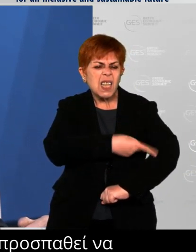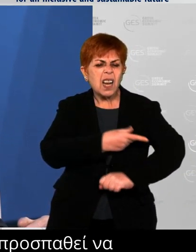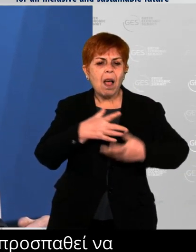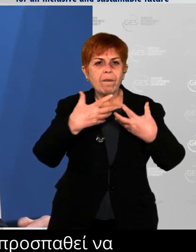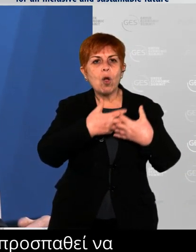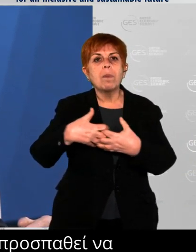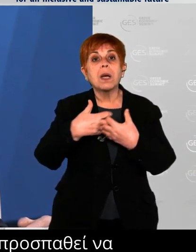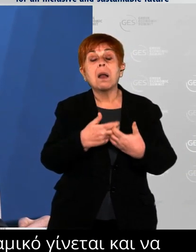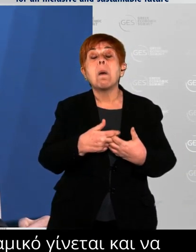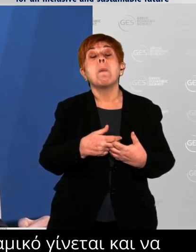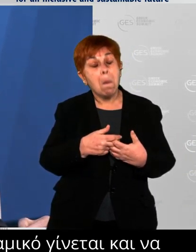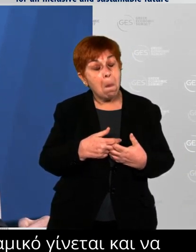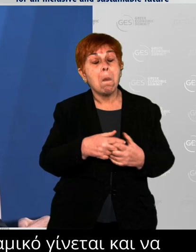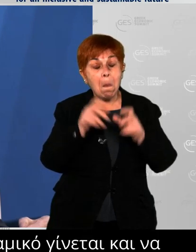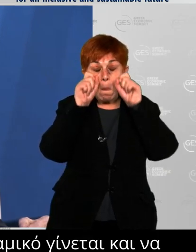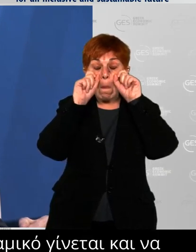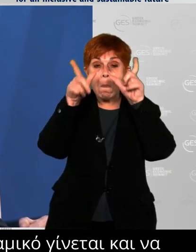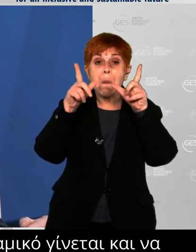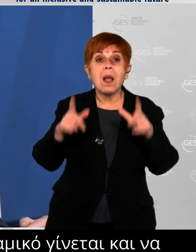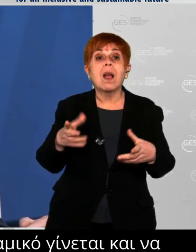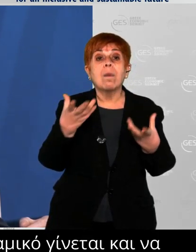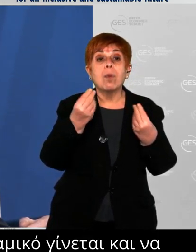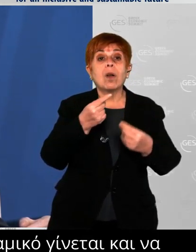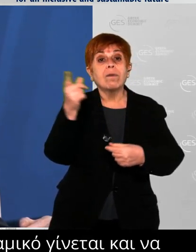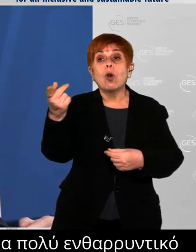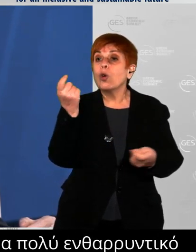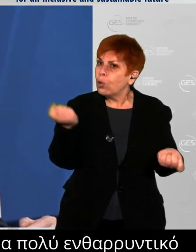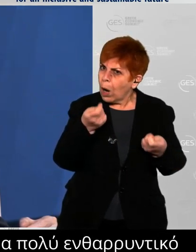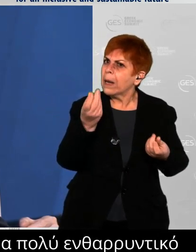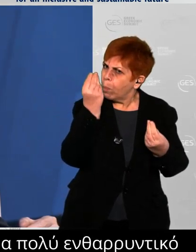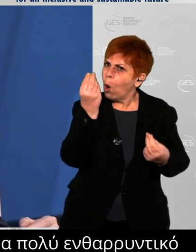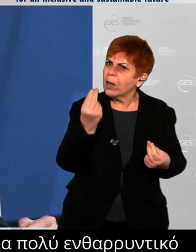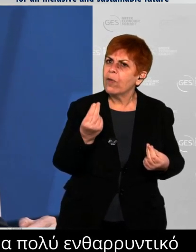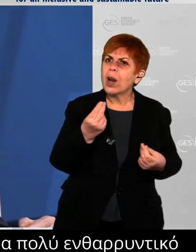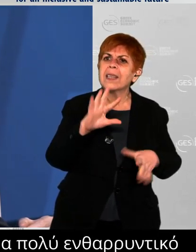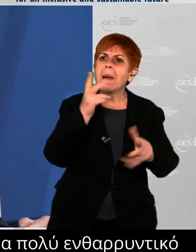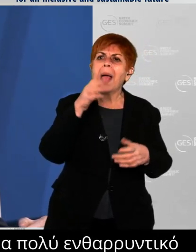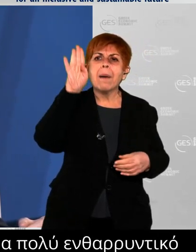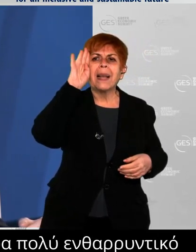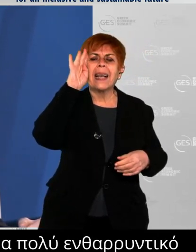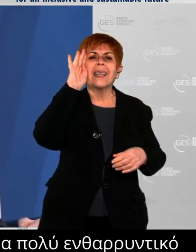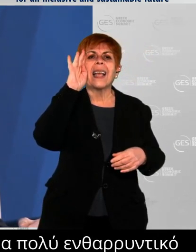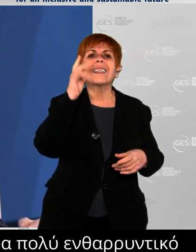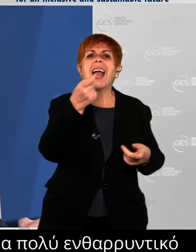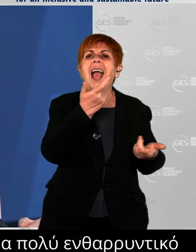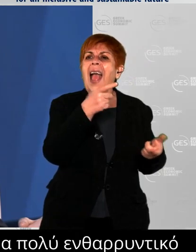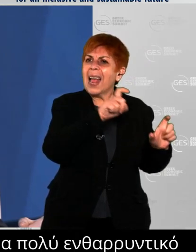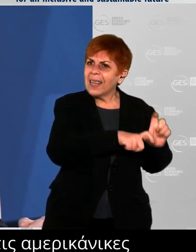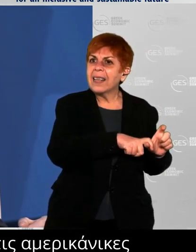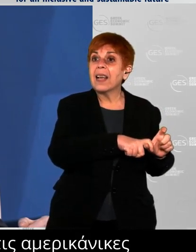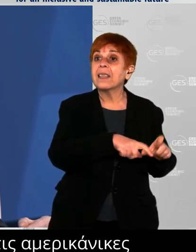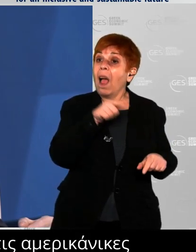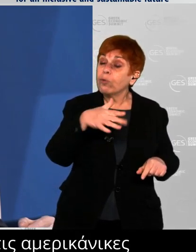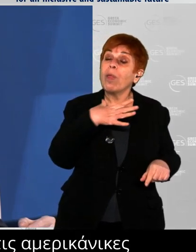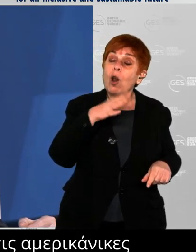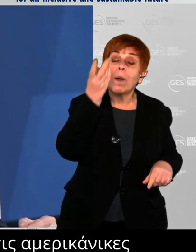partnership with American firms. Those are messages that we want to keep getting out, and there are no better communicators than the representatives of the firms